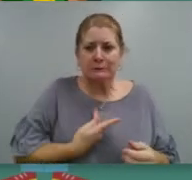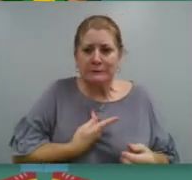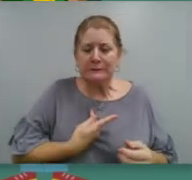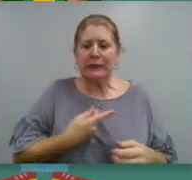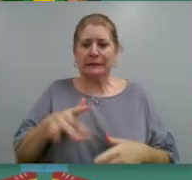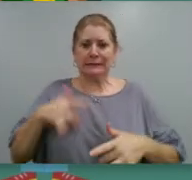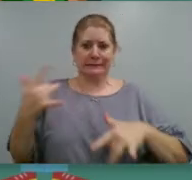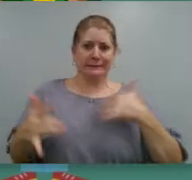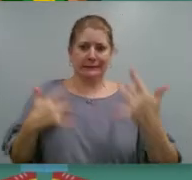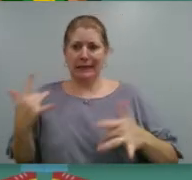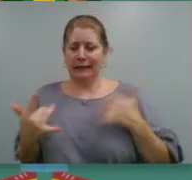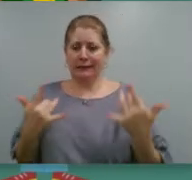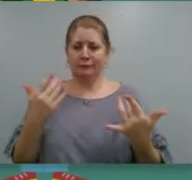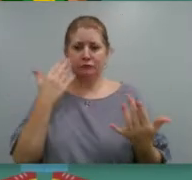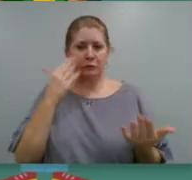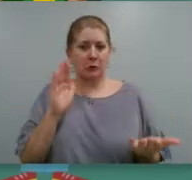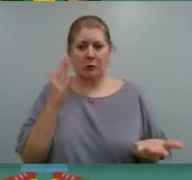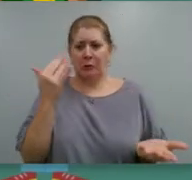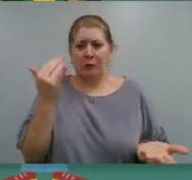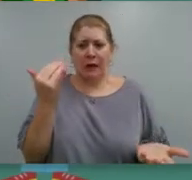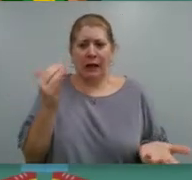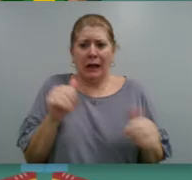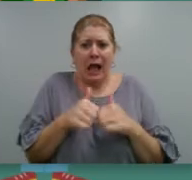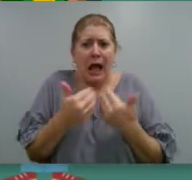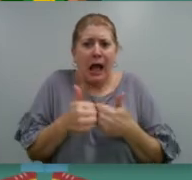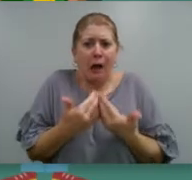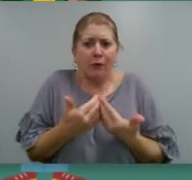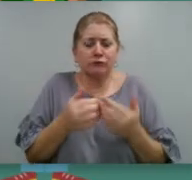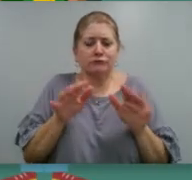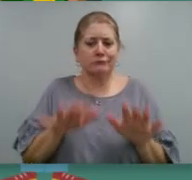that you just didn't know how to calm yourself down?